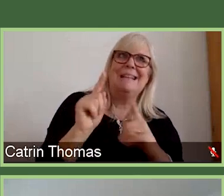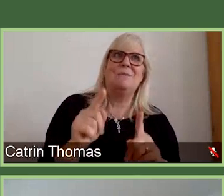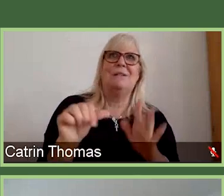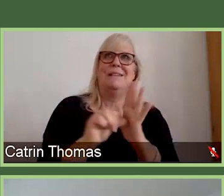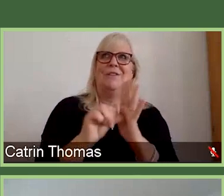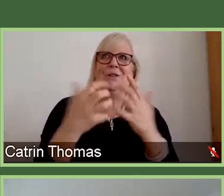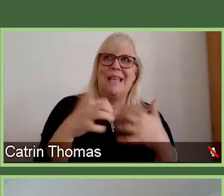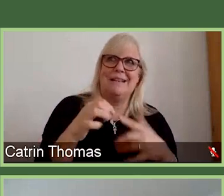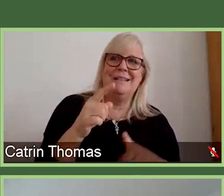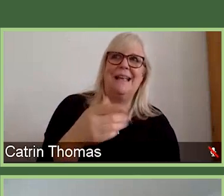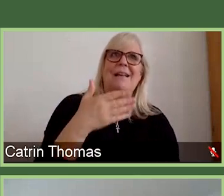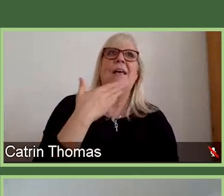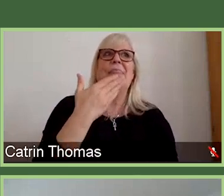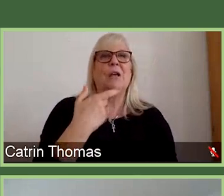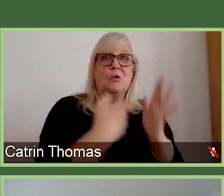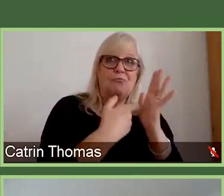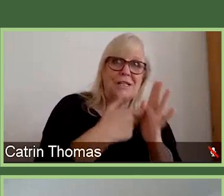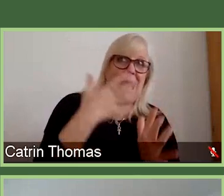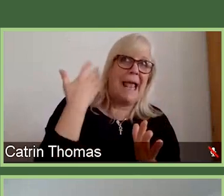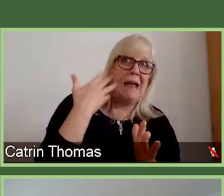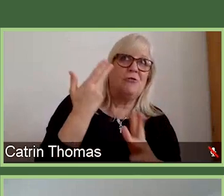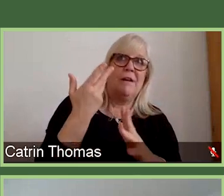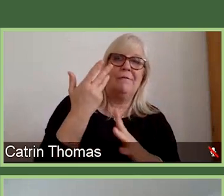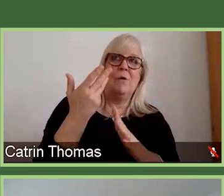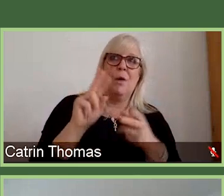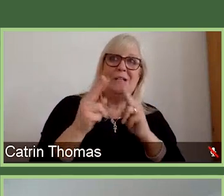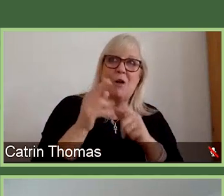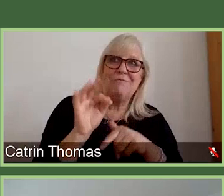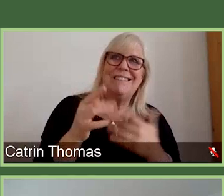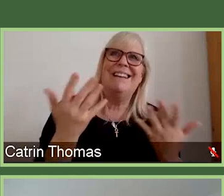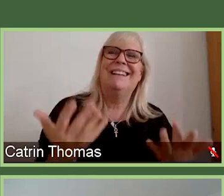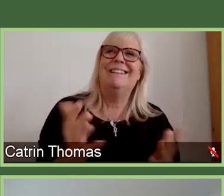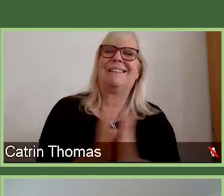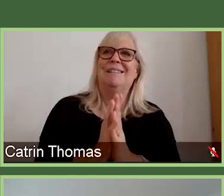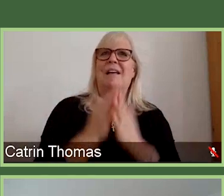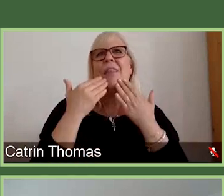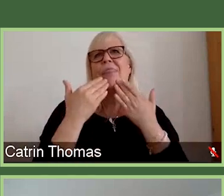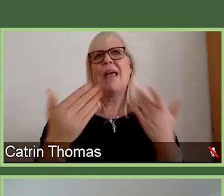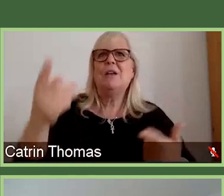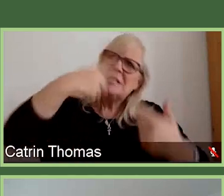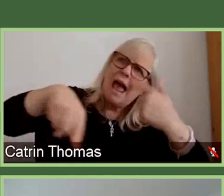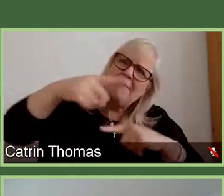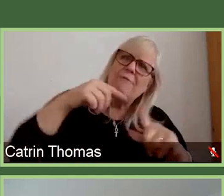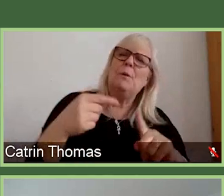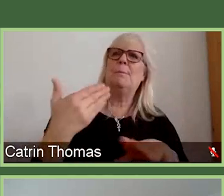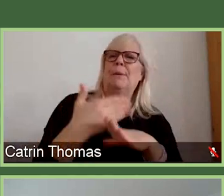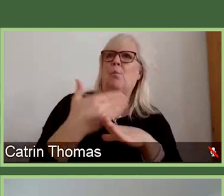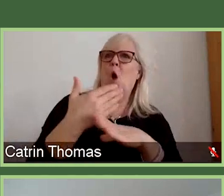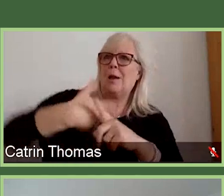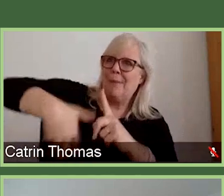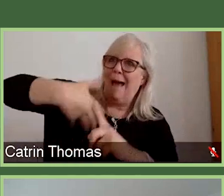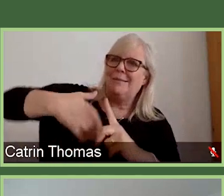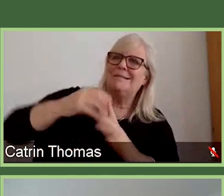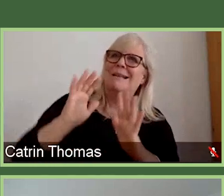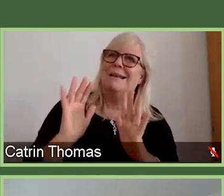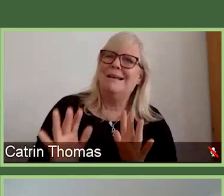for signing the entire session and thank you very much to everybody who's sort of been working behind the scenes that has made this run